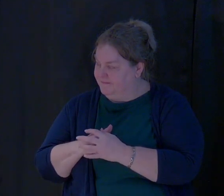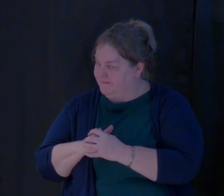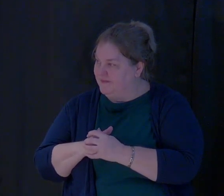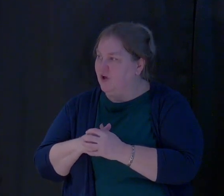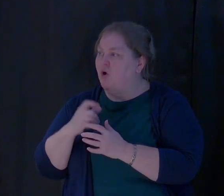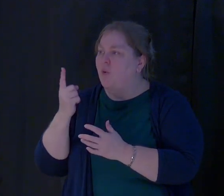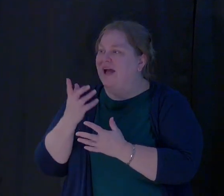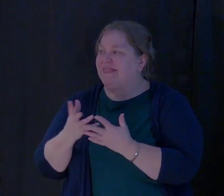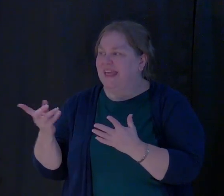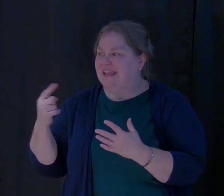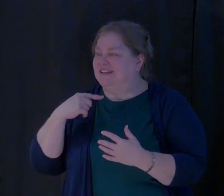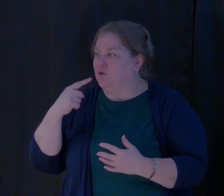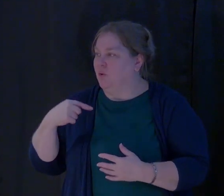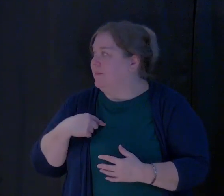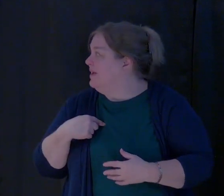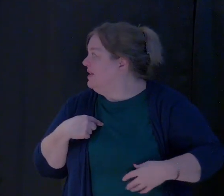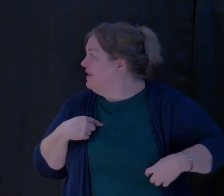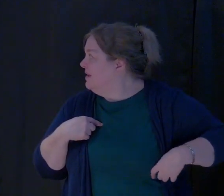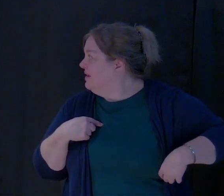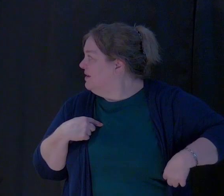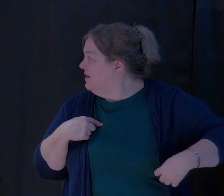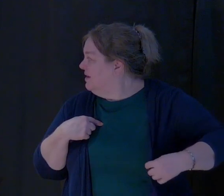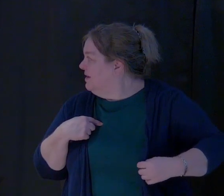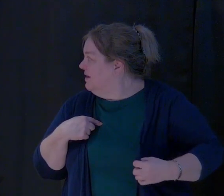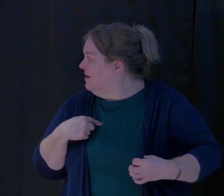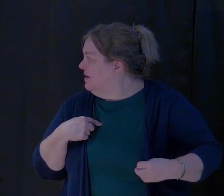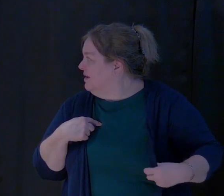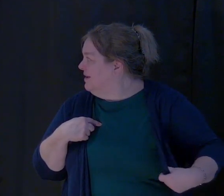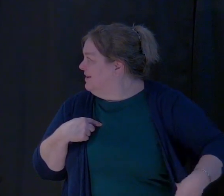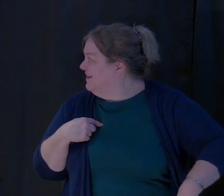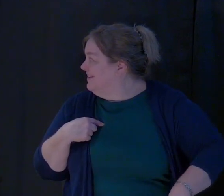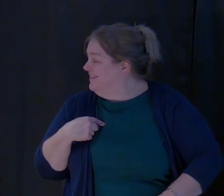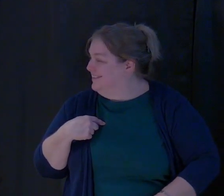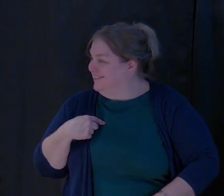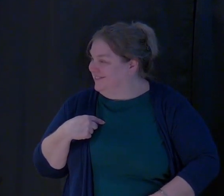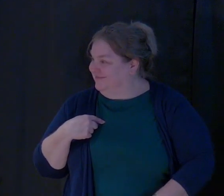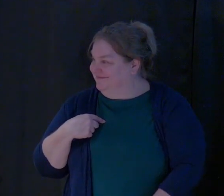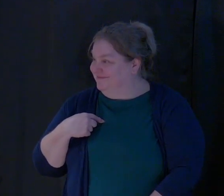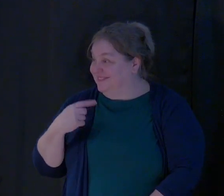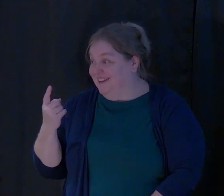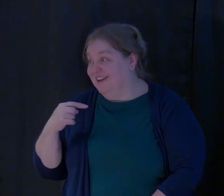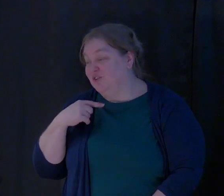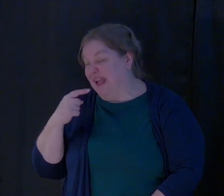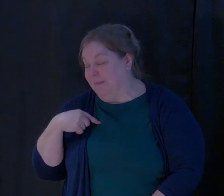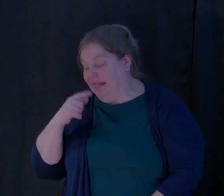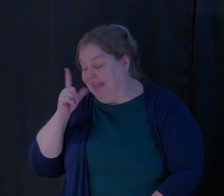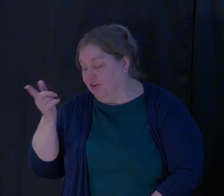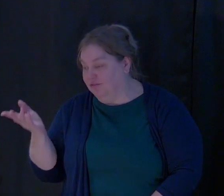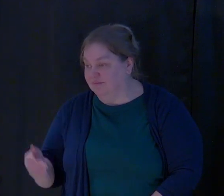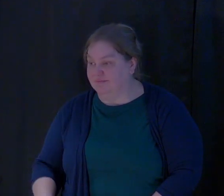One of the things he told me and I don't know if I'm still doing it Joe or not. You're going to tell me later.